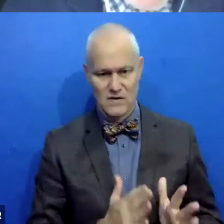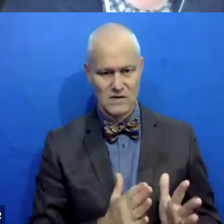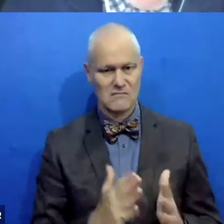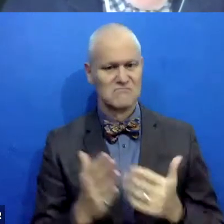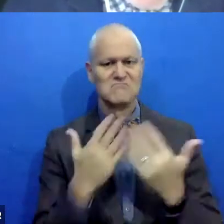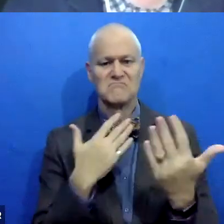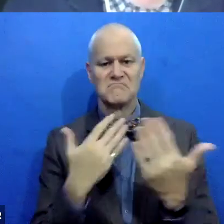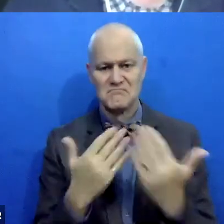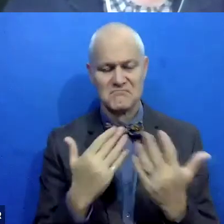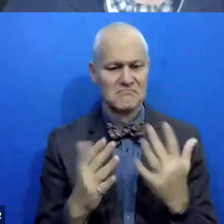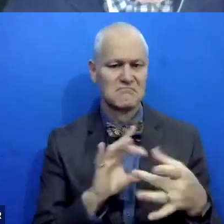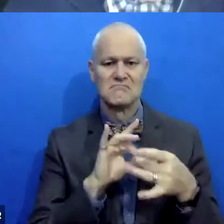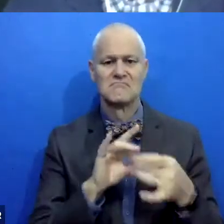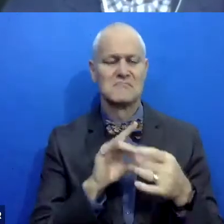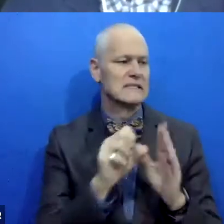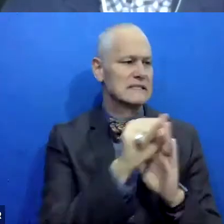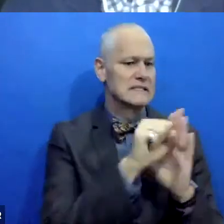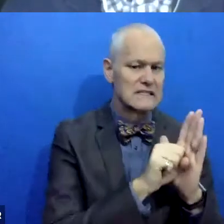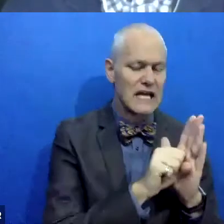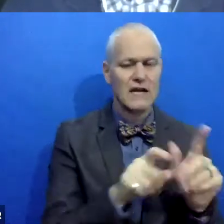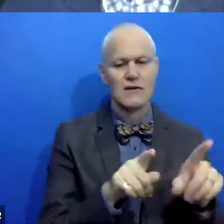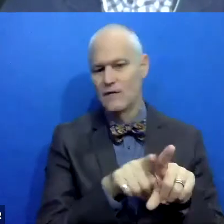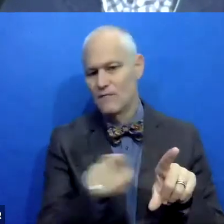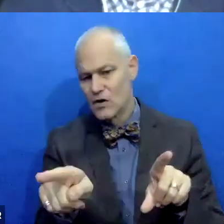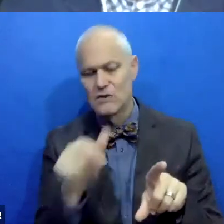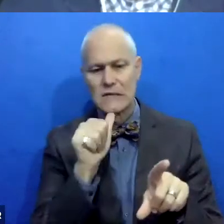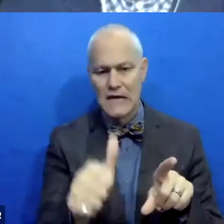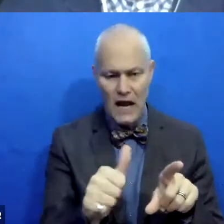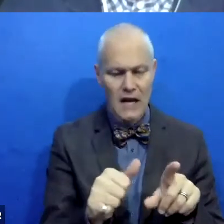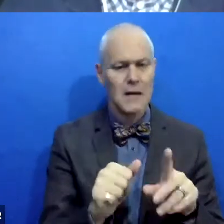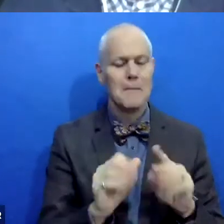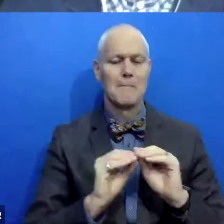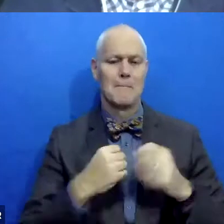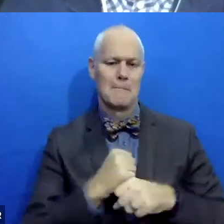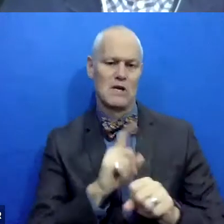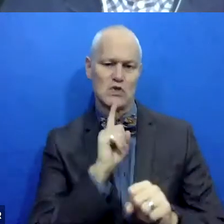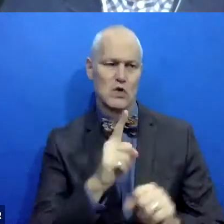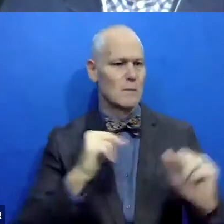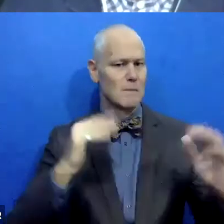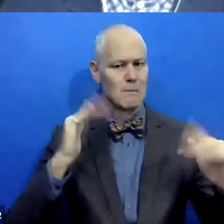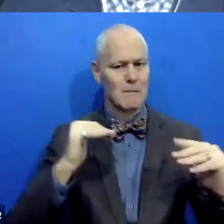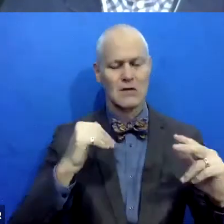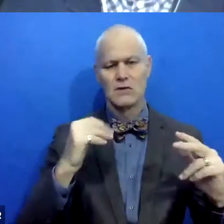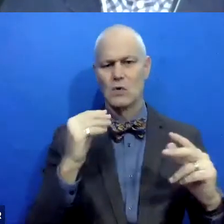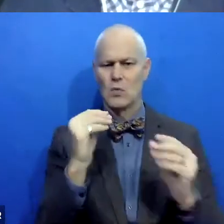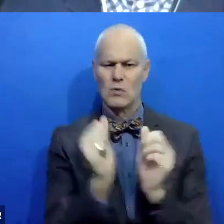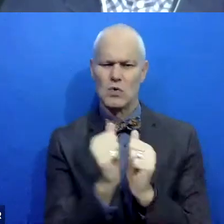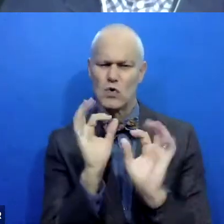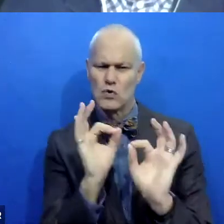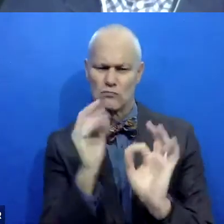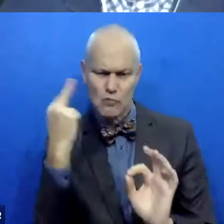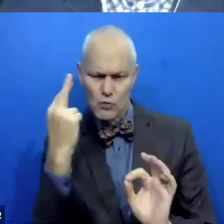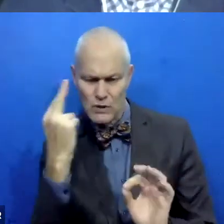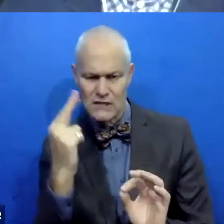it's, uh, connected to state, uh, diversion or not, we want to be really, really sure that expectations are reasonable on the part of survivors and that we